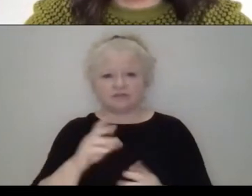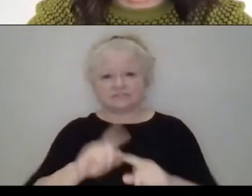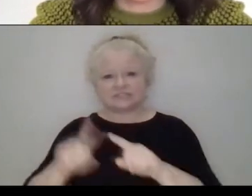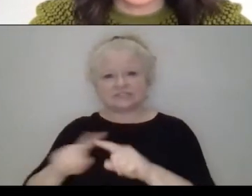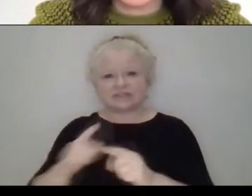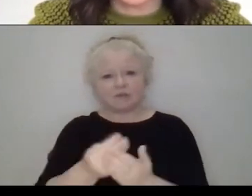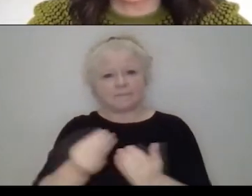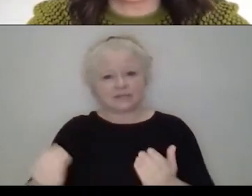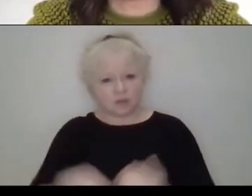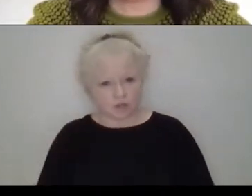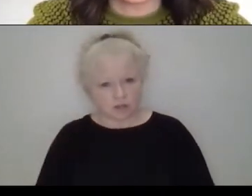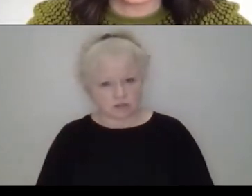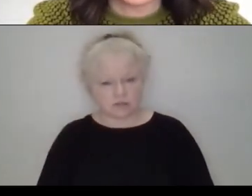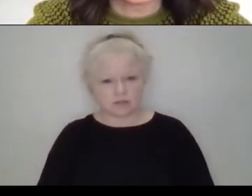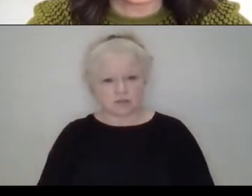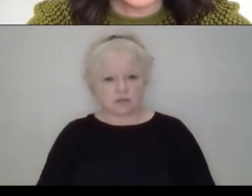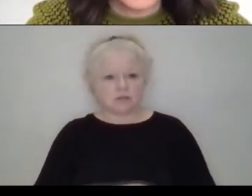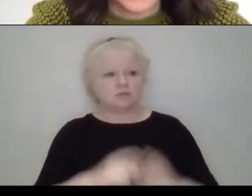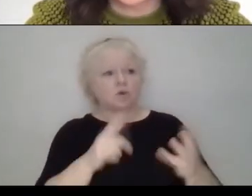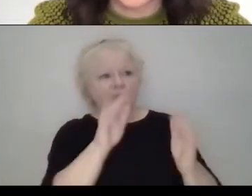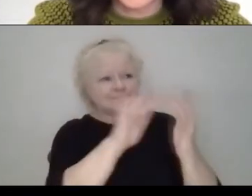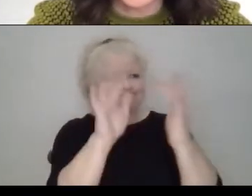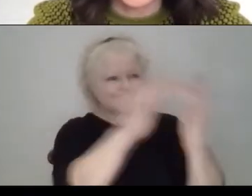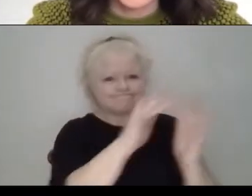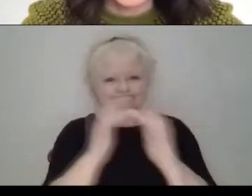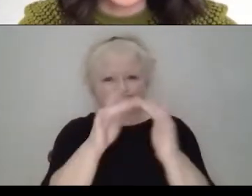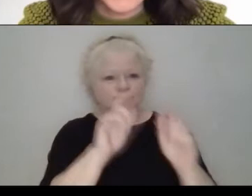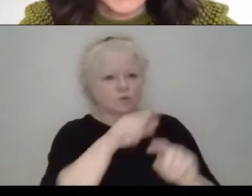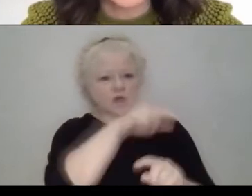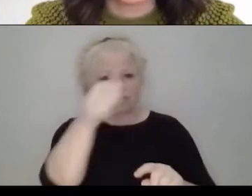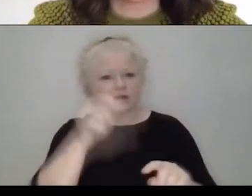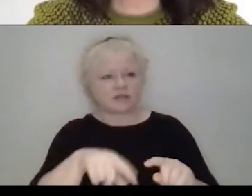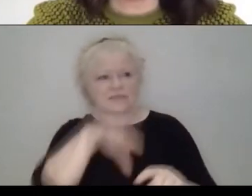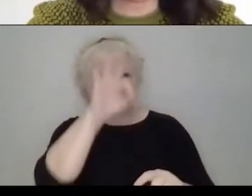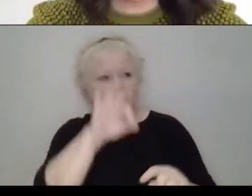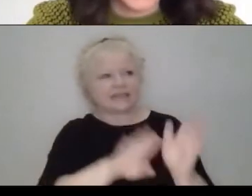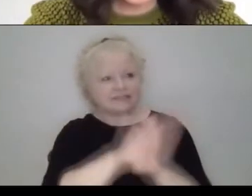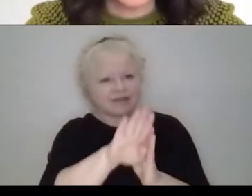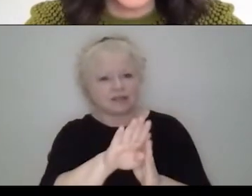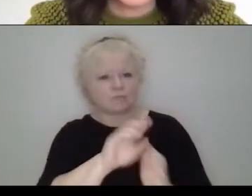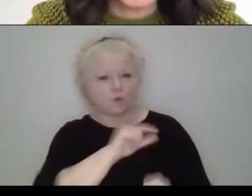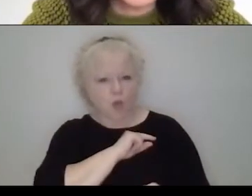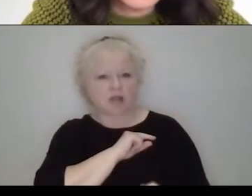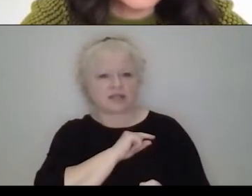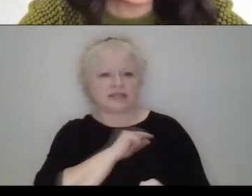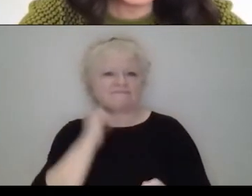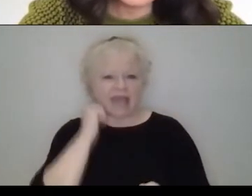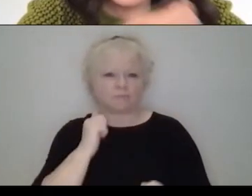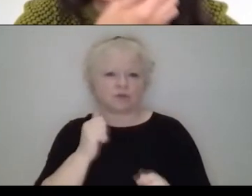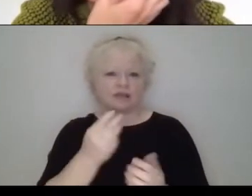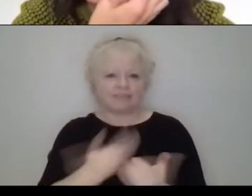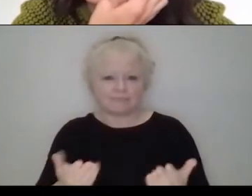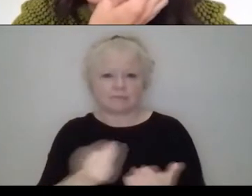that's why I collaborate with the industry, help us a lot to find and develop what we need. But yeah, mostly, for